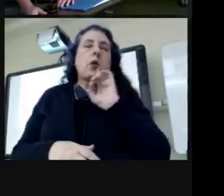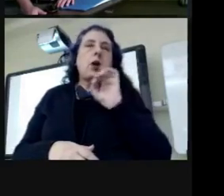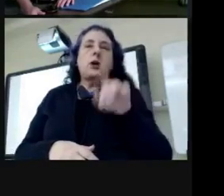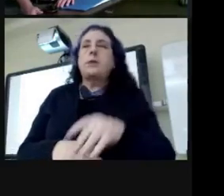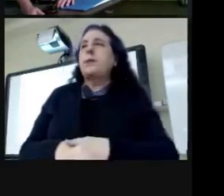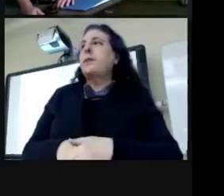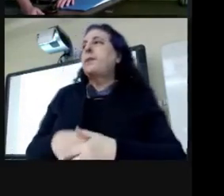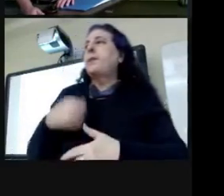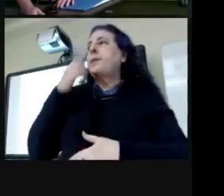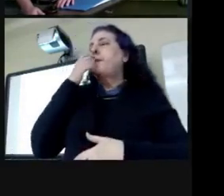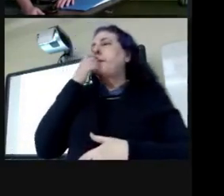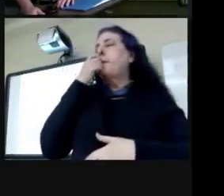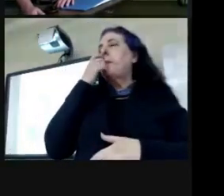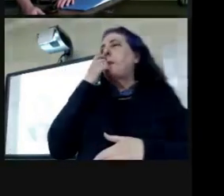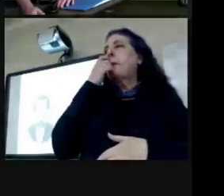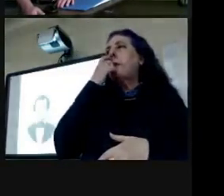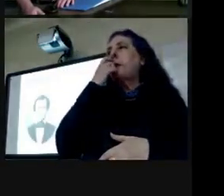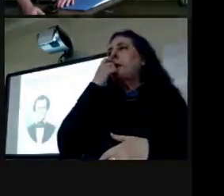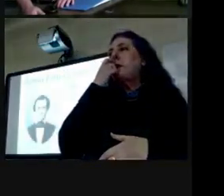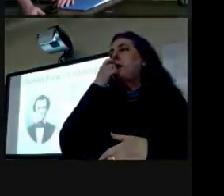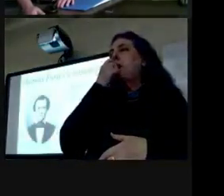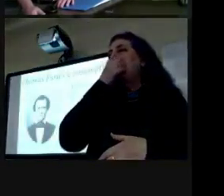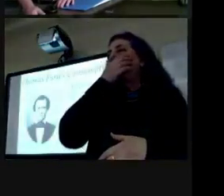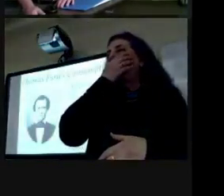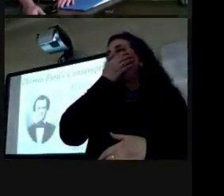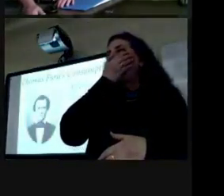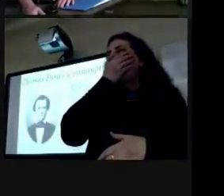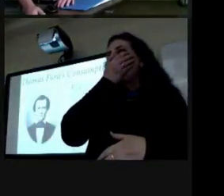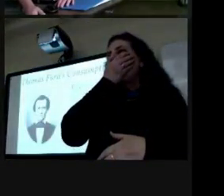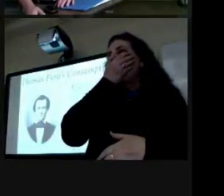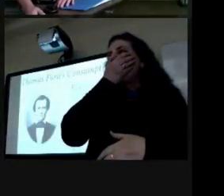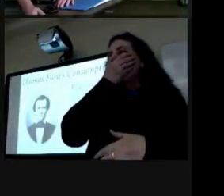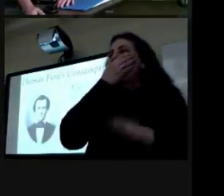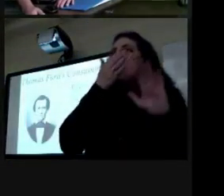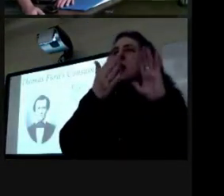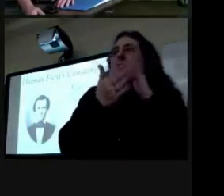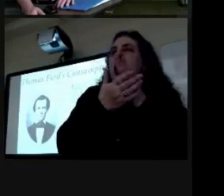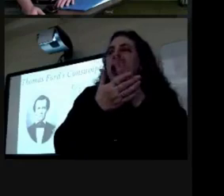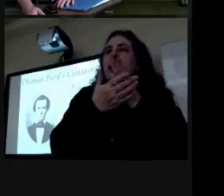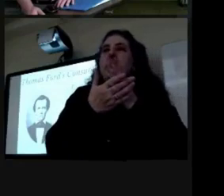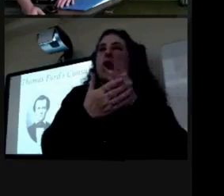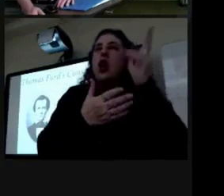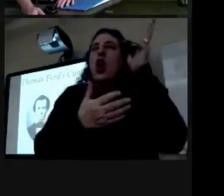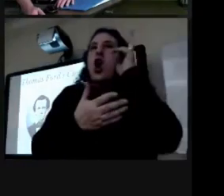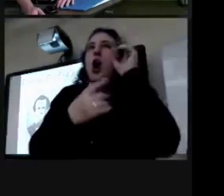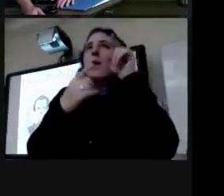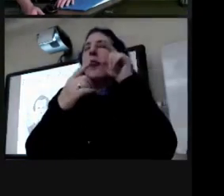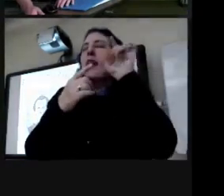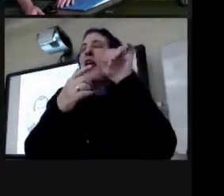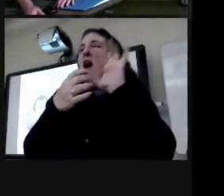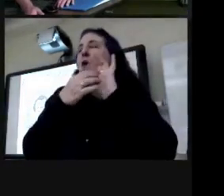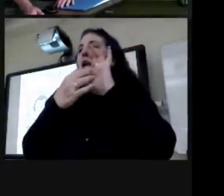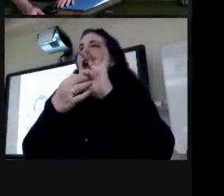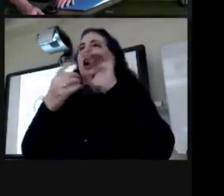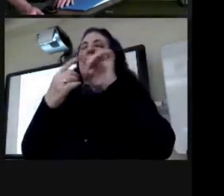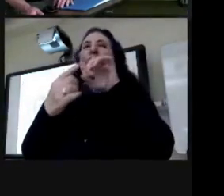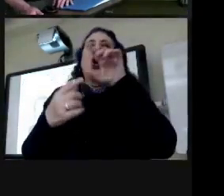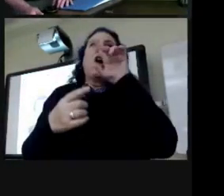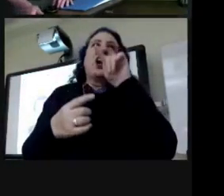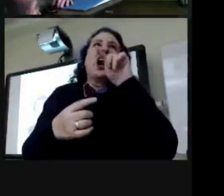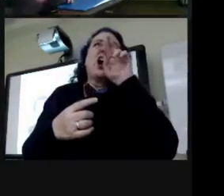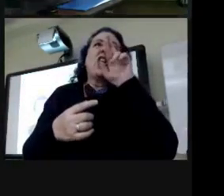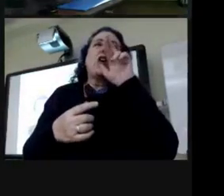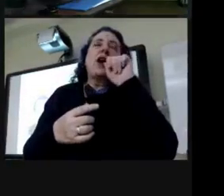And it was, I never heard that it was transoms before. Okay. I mean, I knew about the